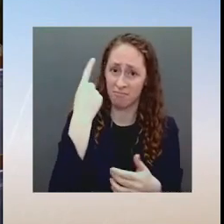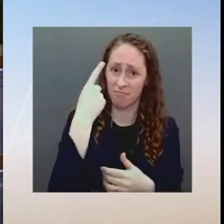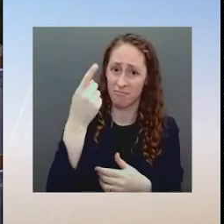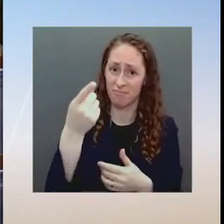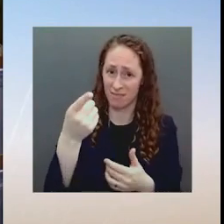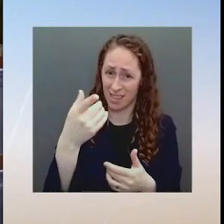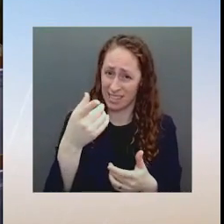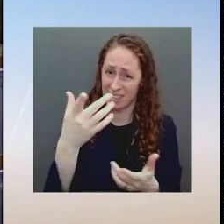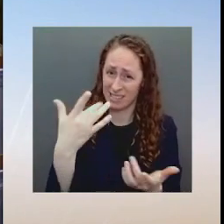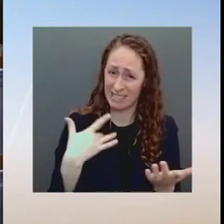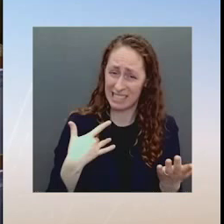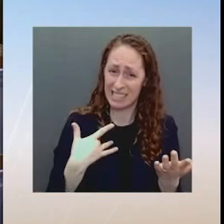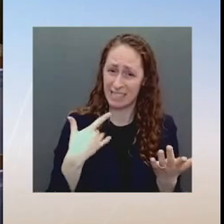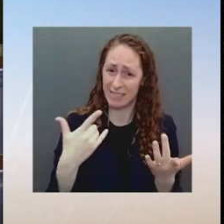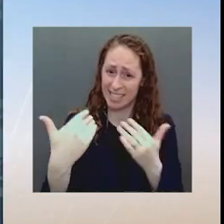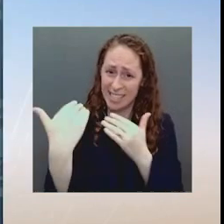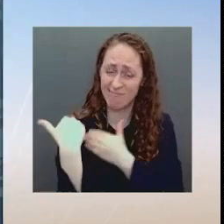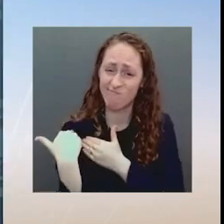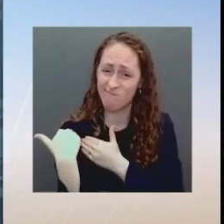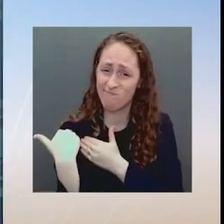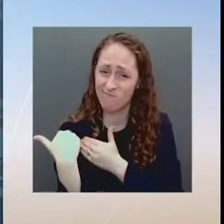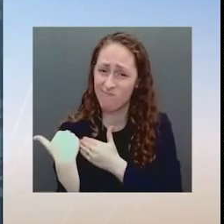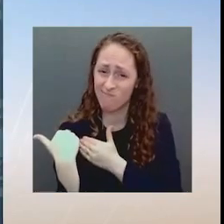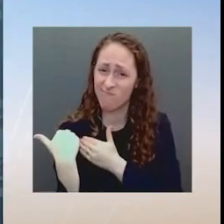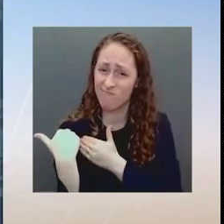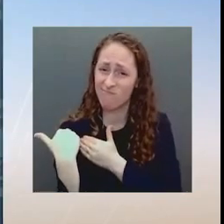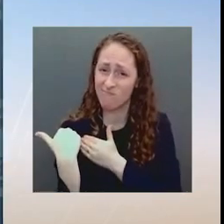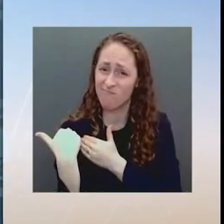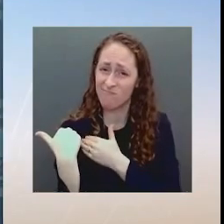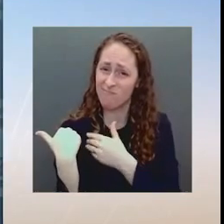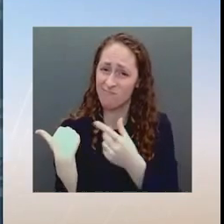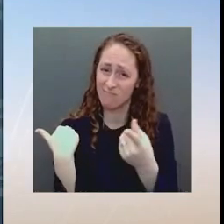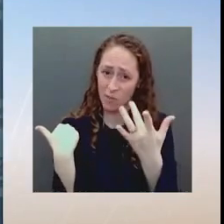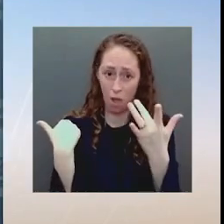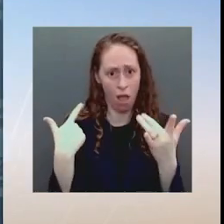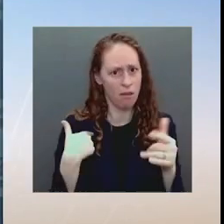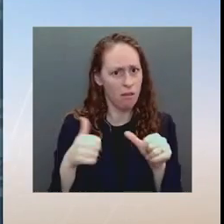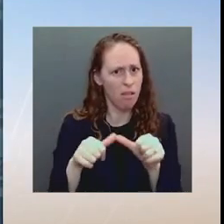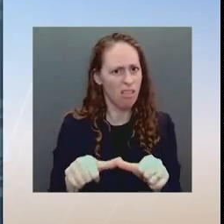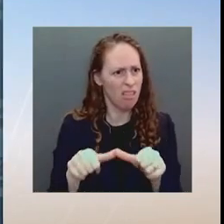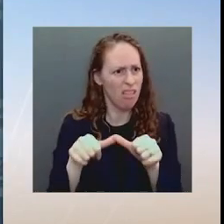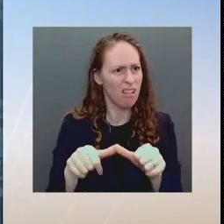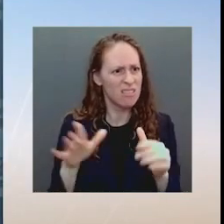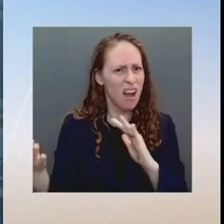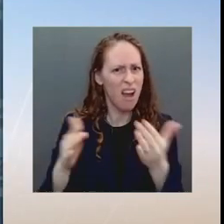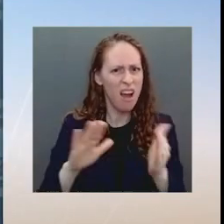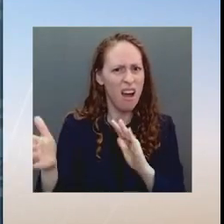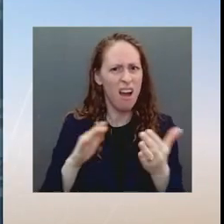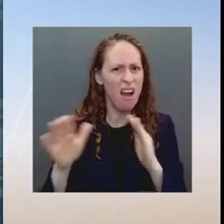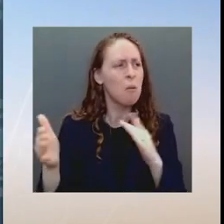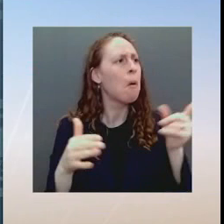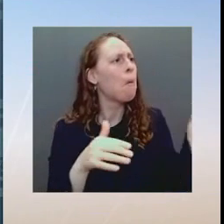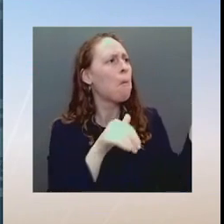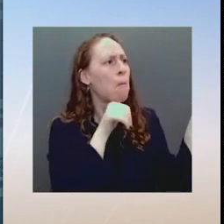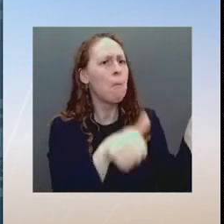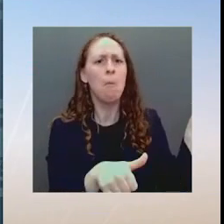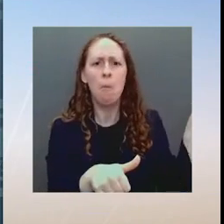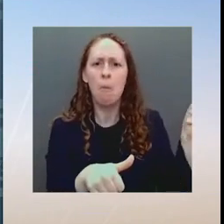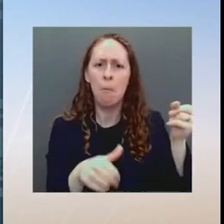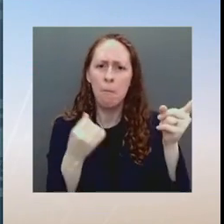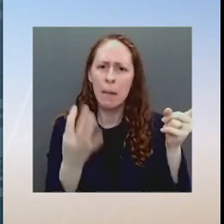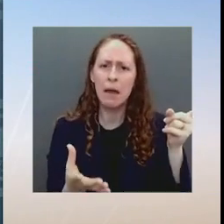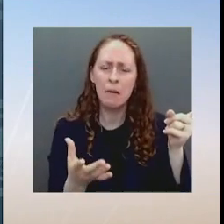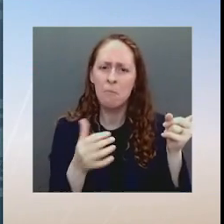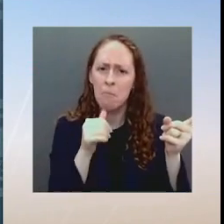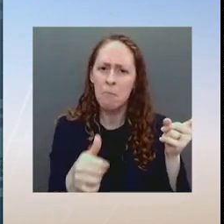than are in Europe, for instance? Well, the buck always stops with the president, and he would say that. But I would also tell you, Zeke, that the steps